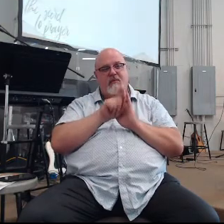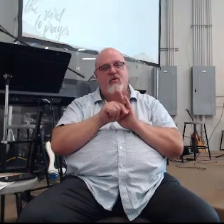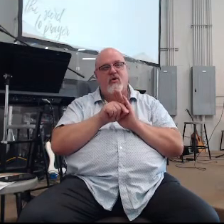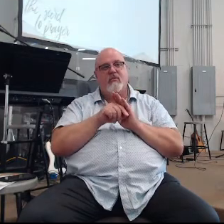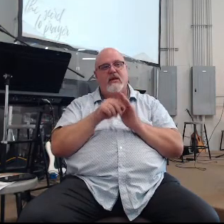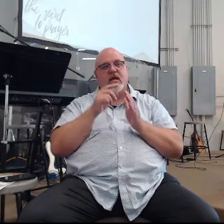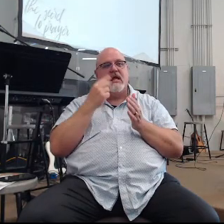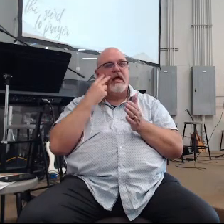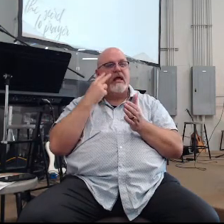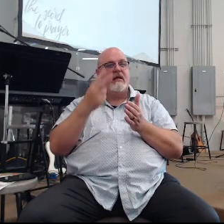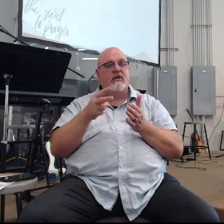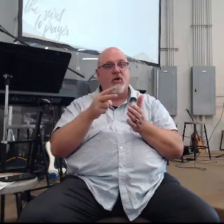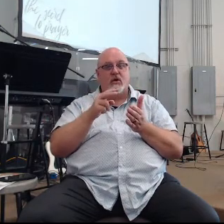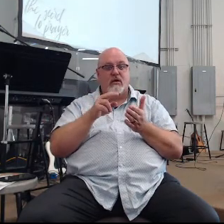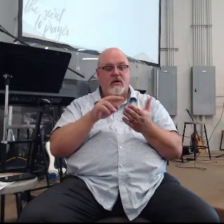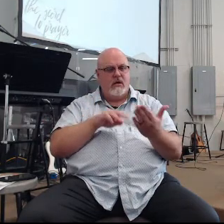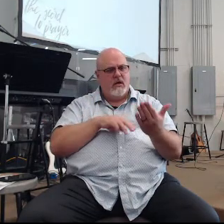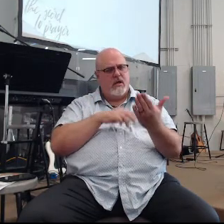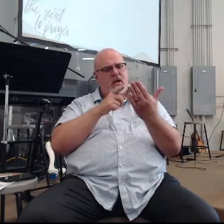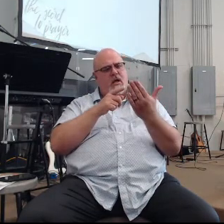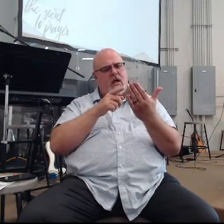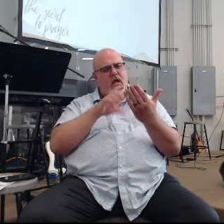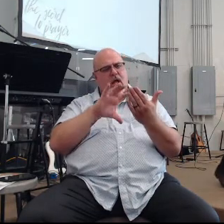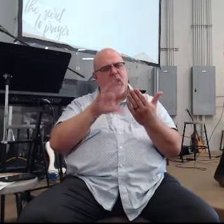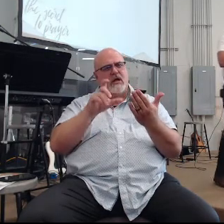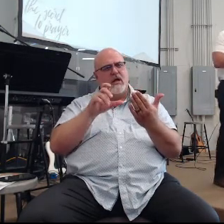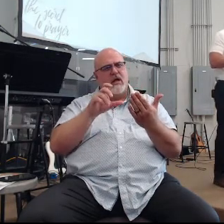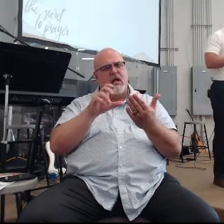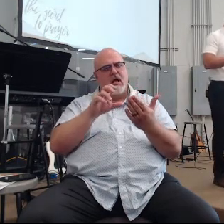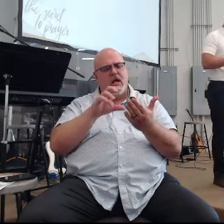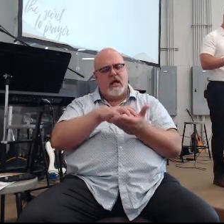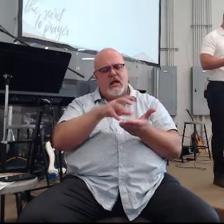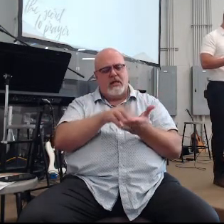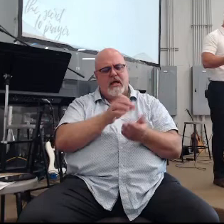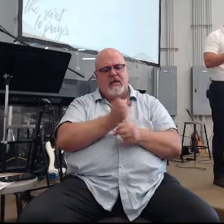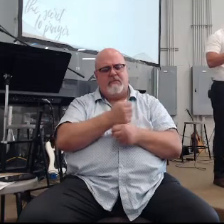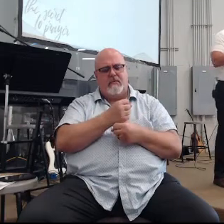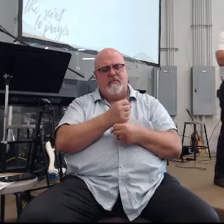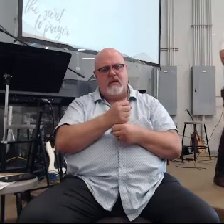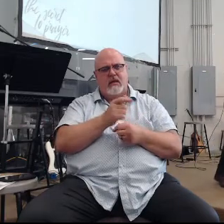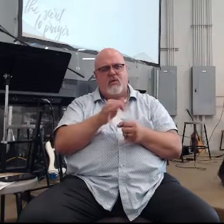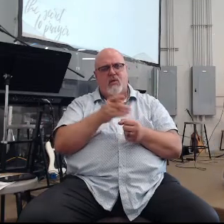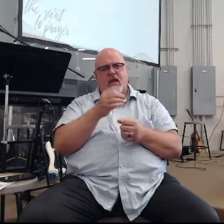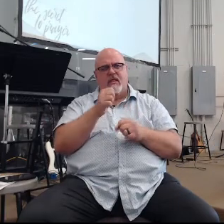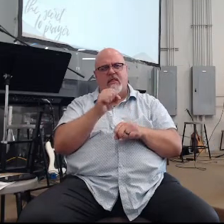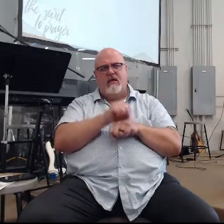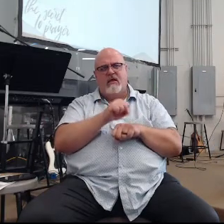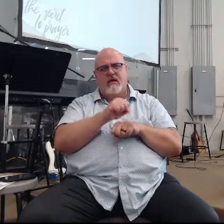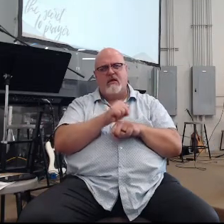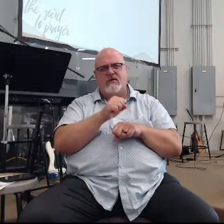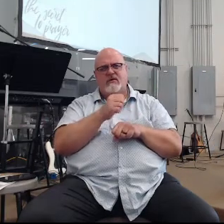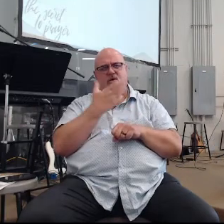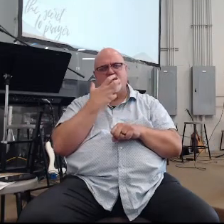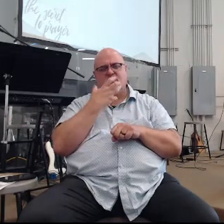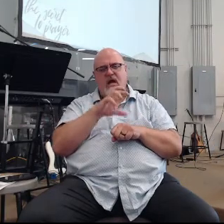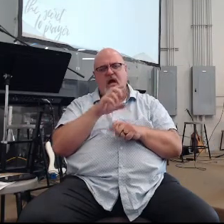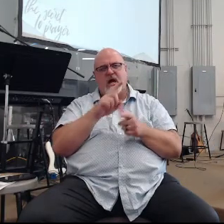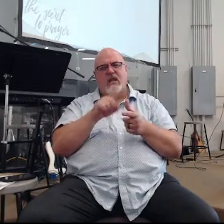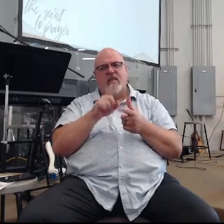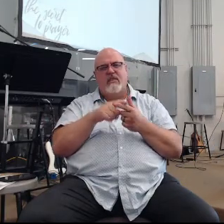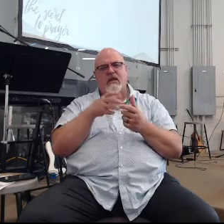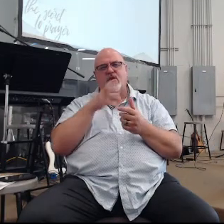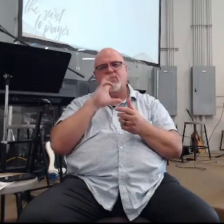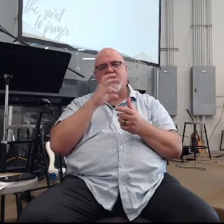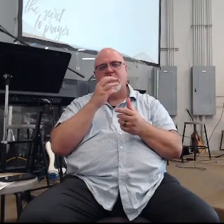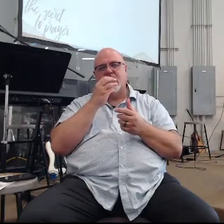looked and behold there was at his head a cake baked with hot stones and a jar of water and he ate and drank and lay down again and the